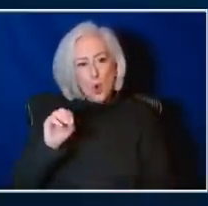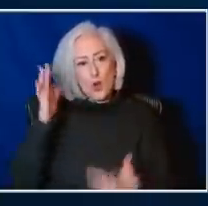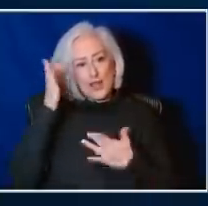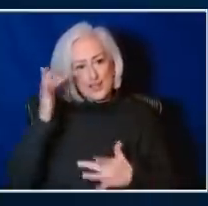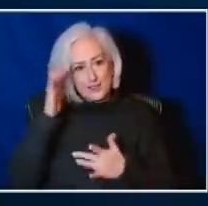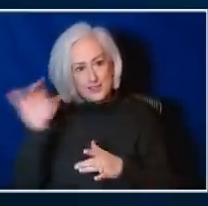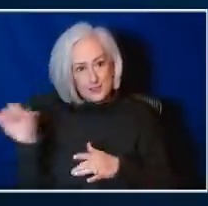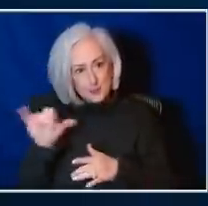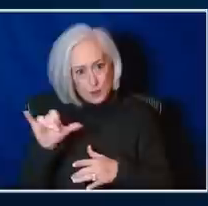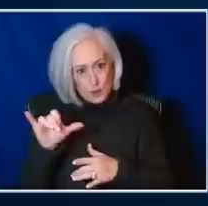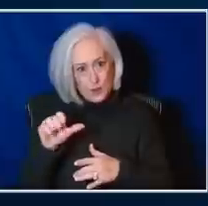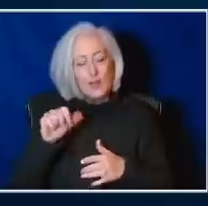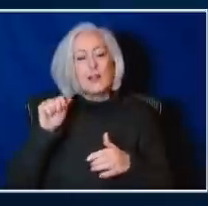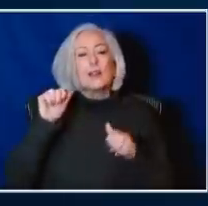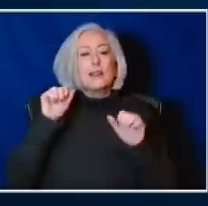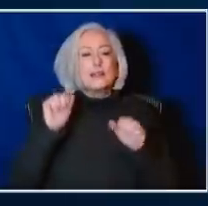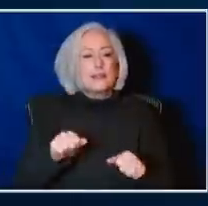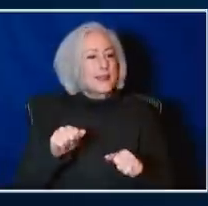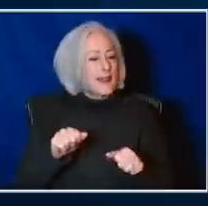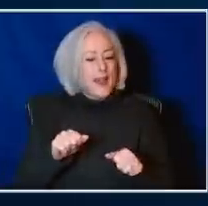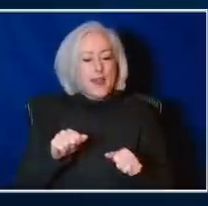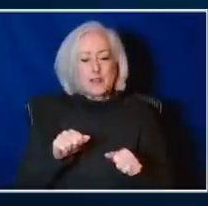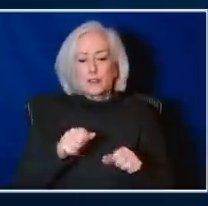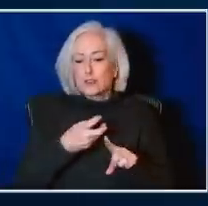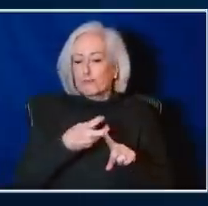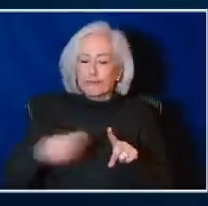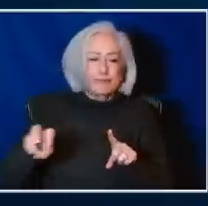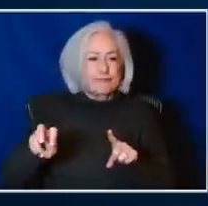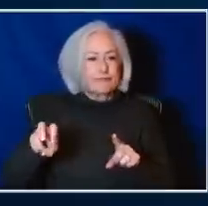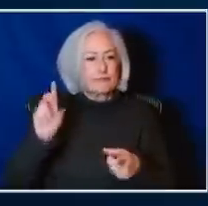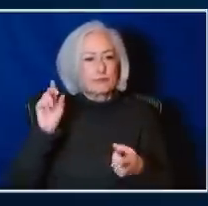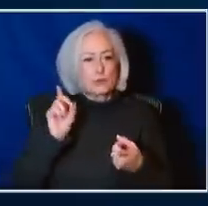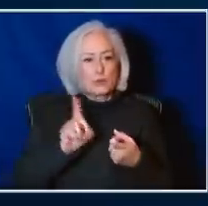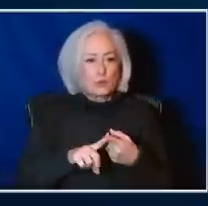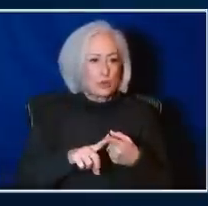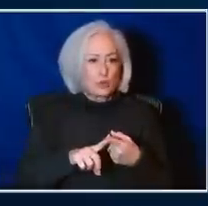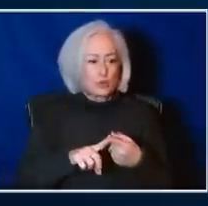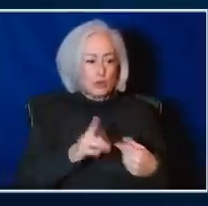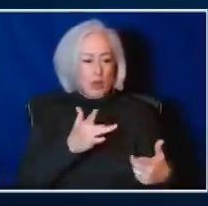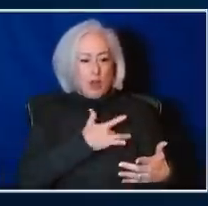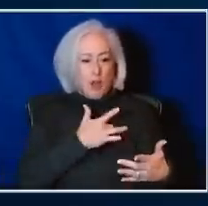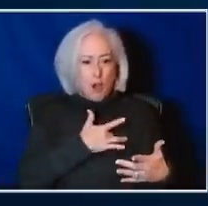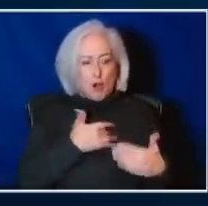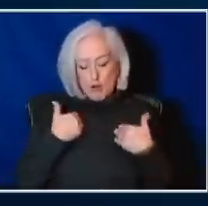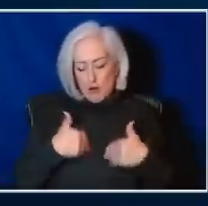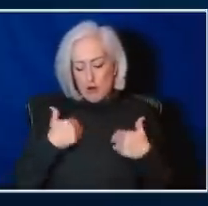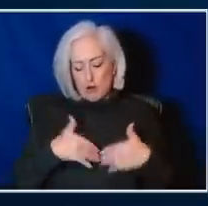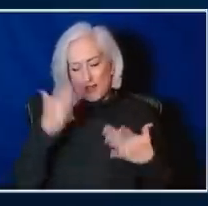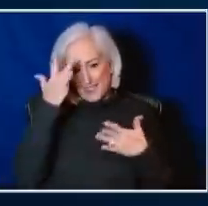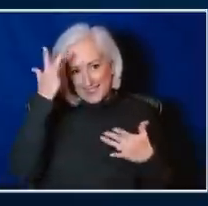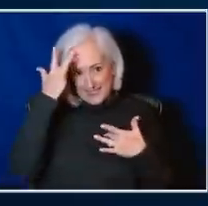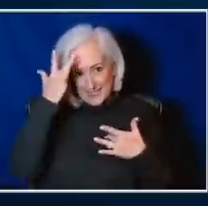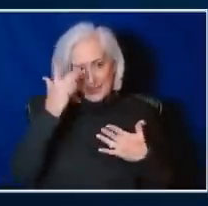not just for COVID, but because now COVID has increased their heart failure or their lung disease, things of that nature.